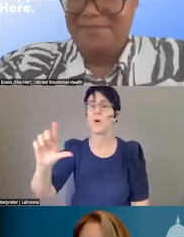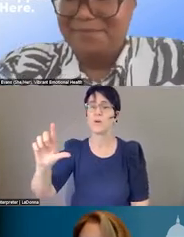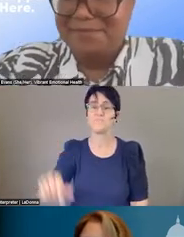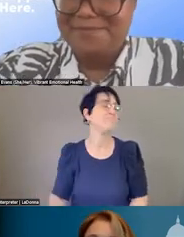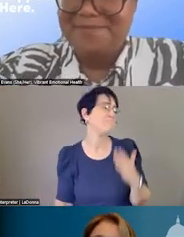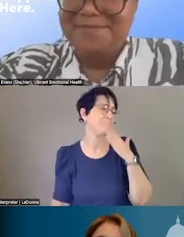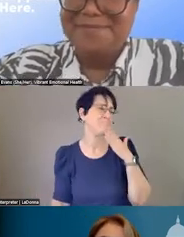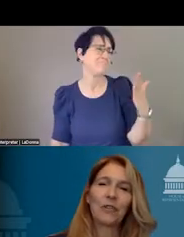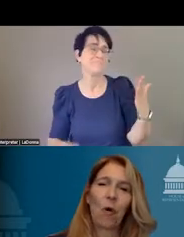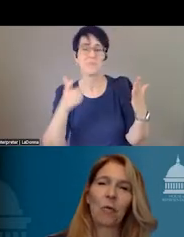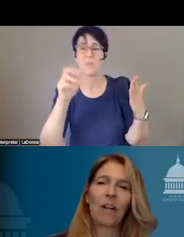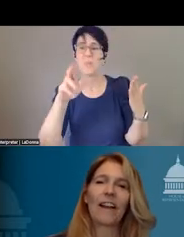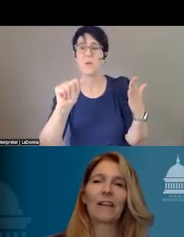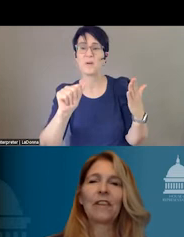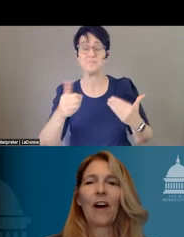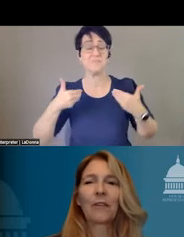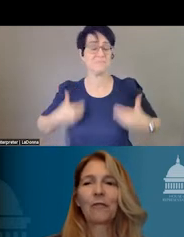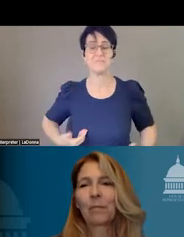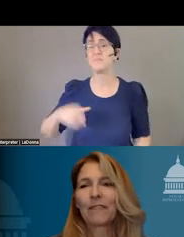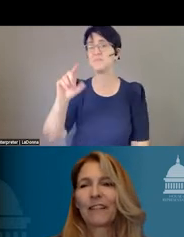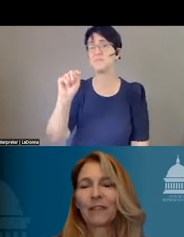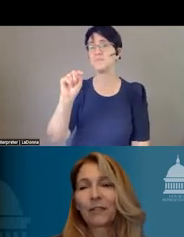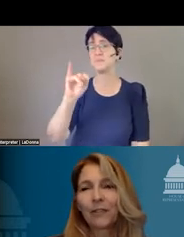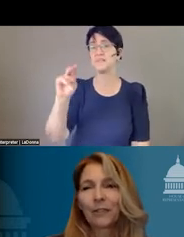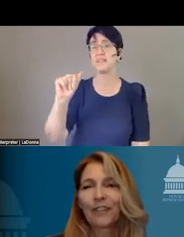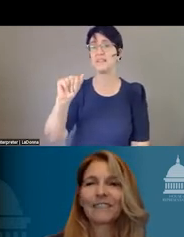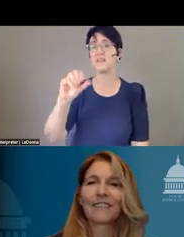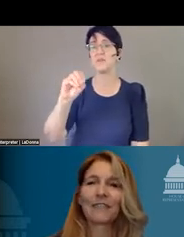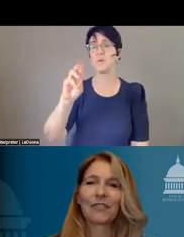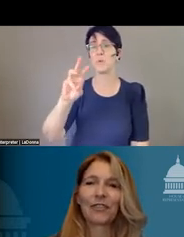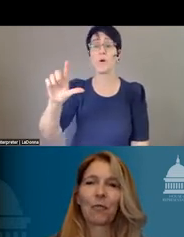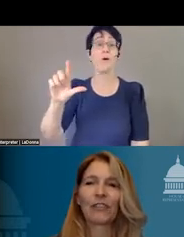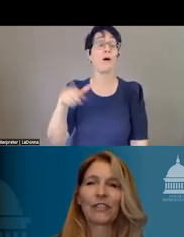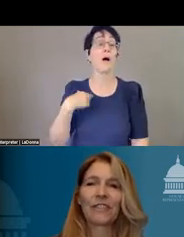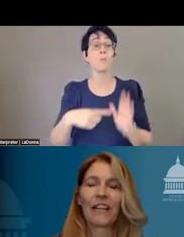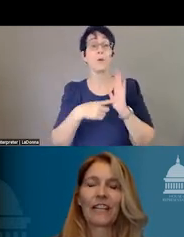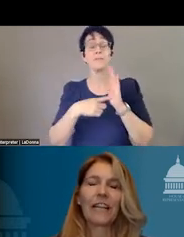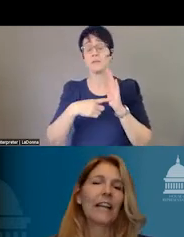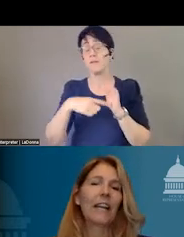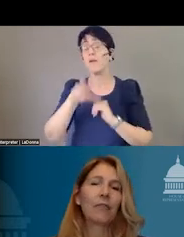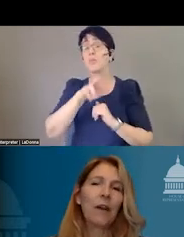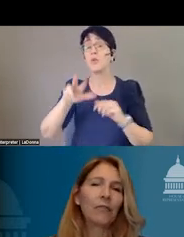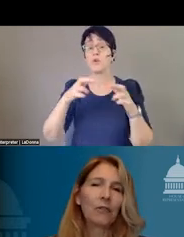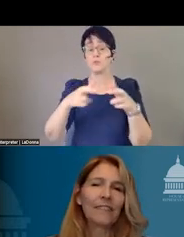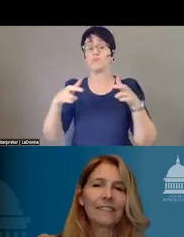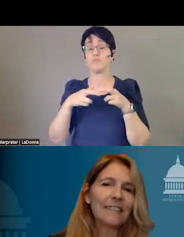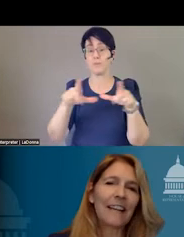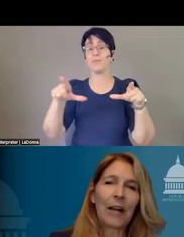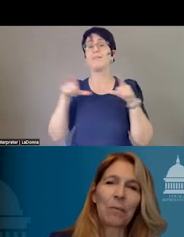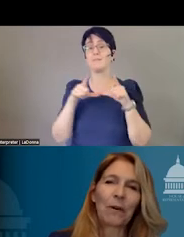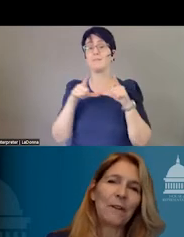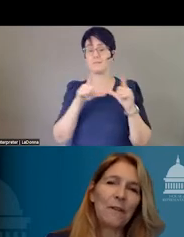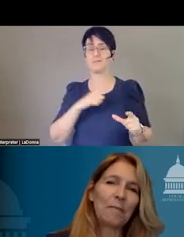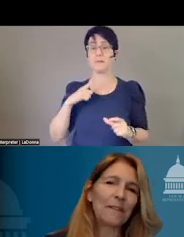kind introduction. I'm Tina Orwell. I have the honor of representing the 33rd Legislative District in Washington State. If you have flown into